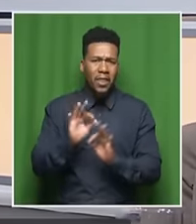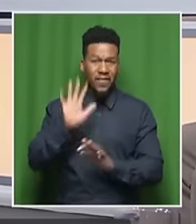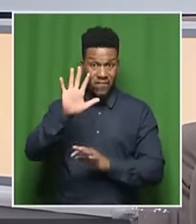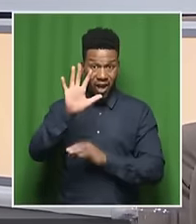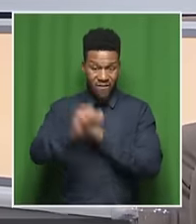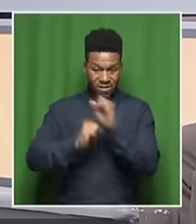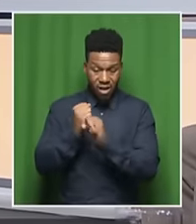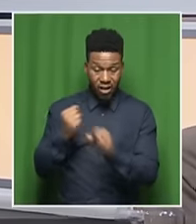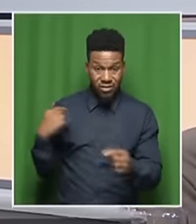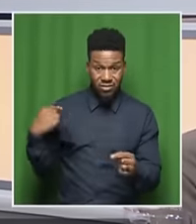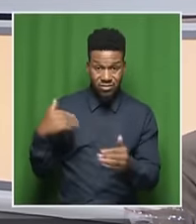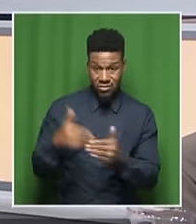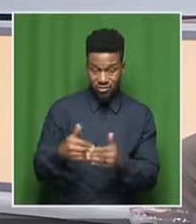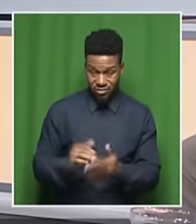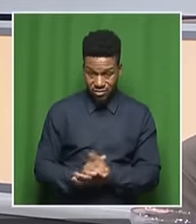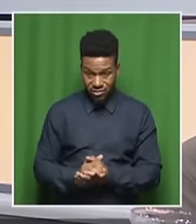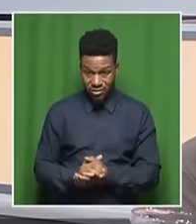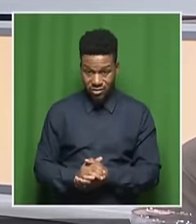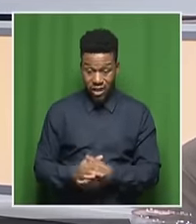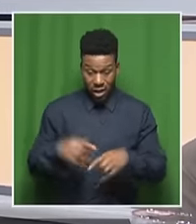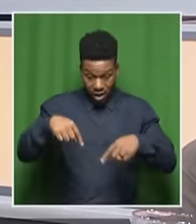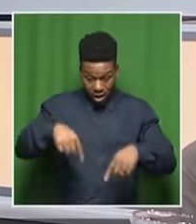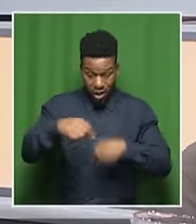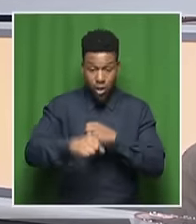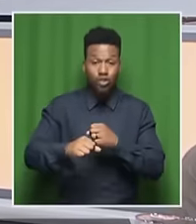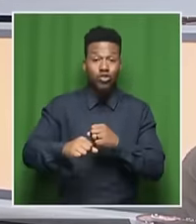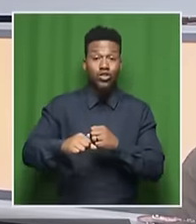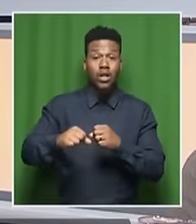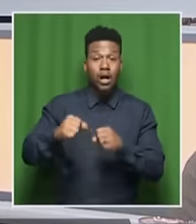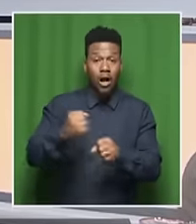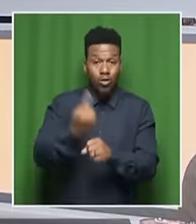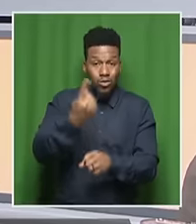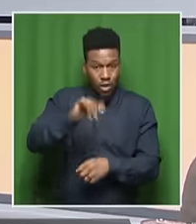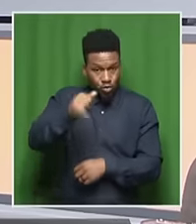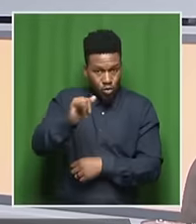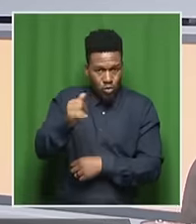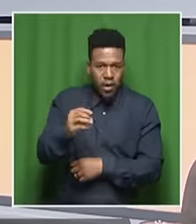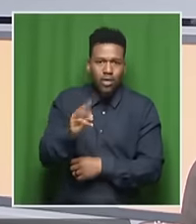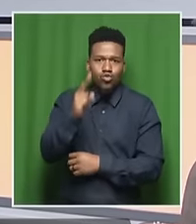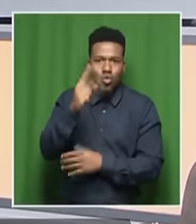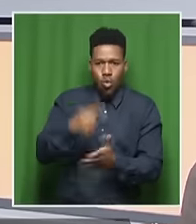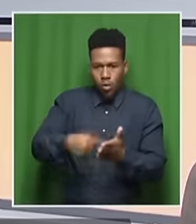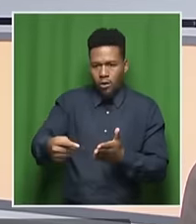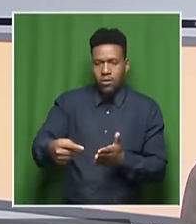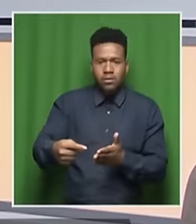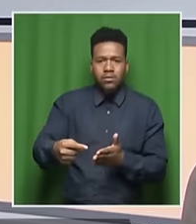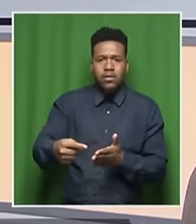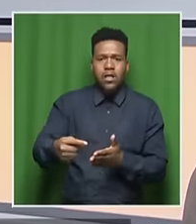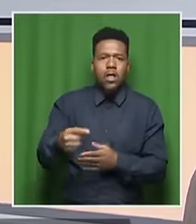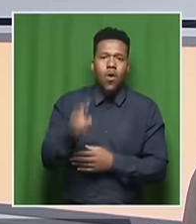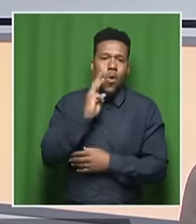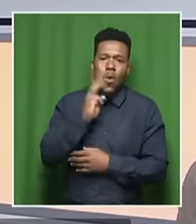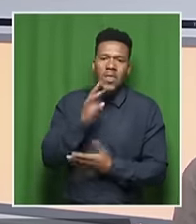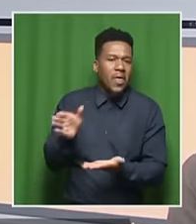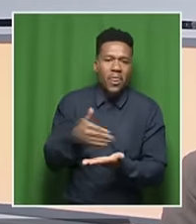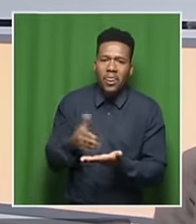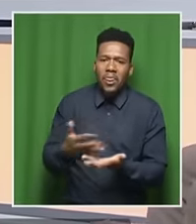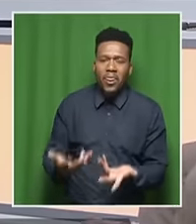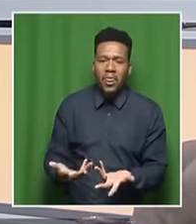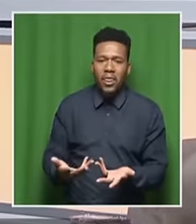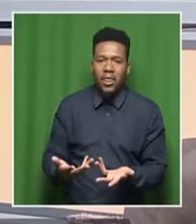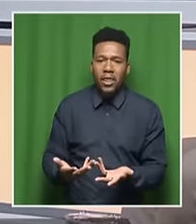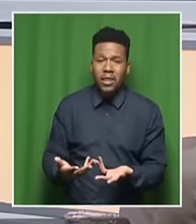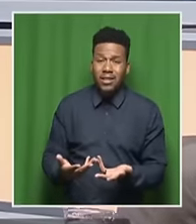for two weeks and more, not a drop of water coming their way. And the situation is getting worse. We're seeing now the Lesotho